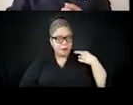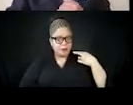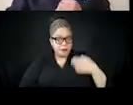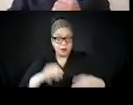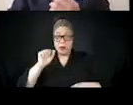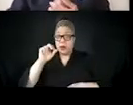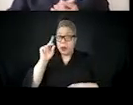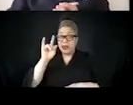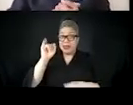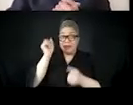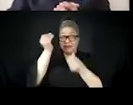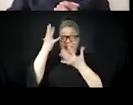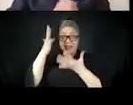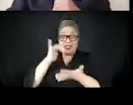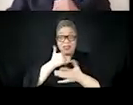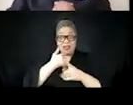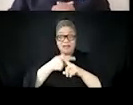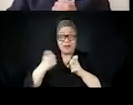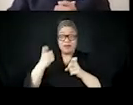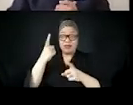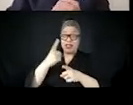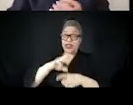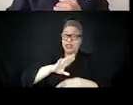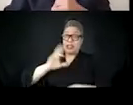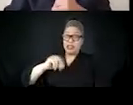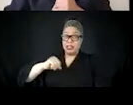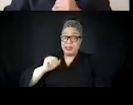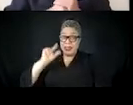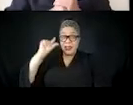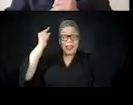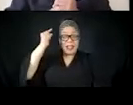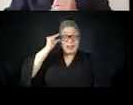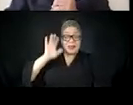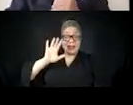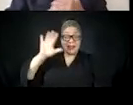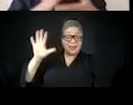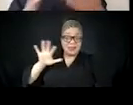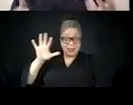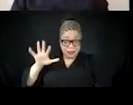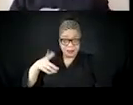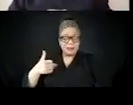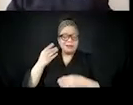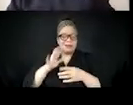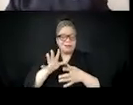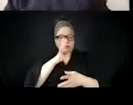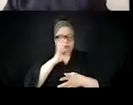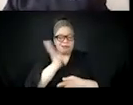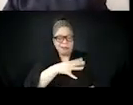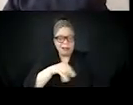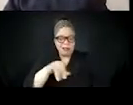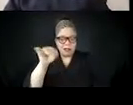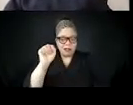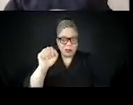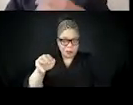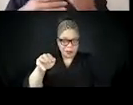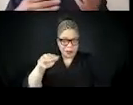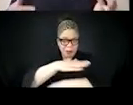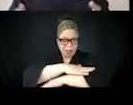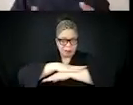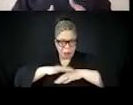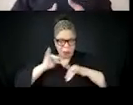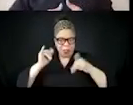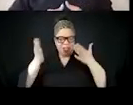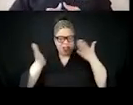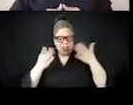platforms has served to erode our community's trust and information and broader investment in liberation movements. Um, and while the